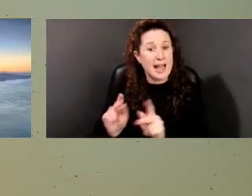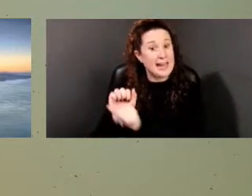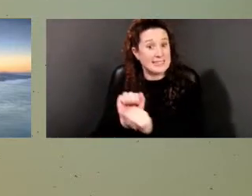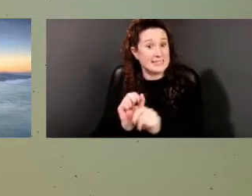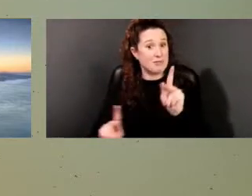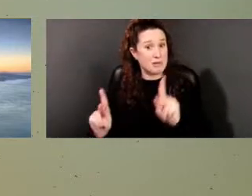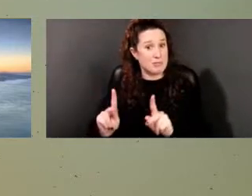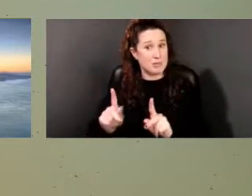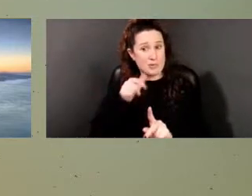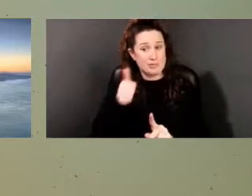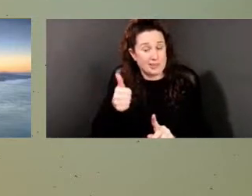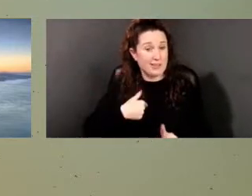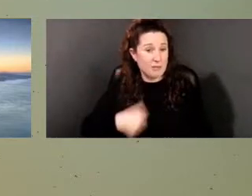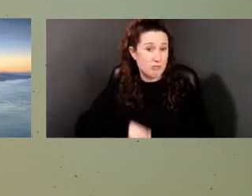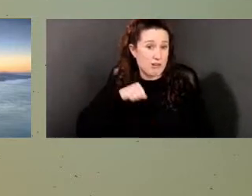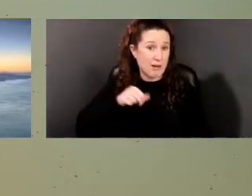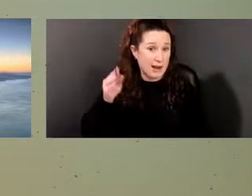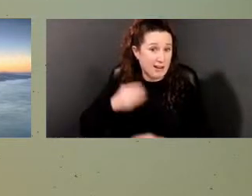to Dr. Fletcher's point.